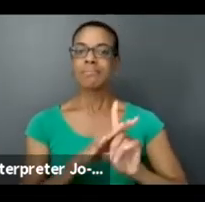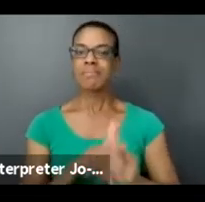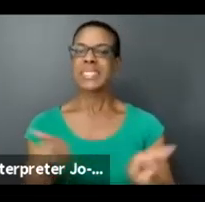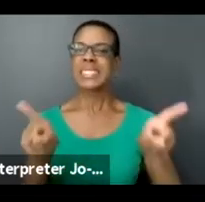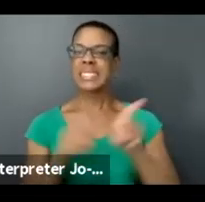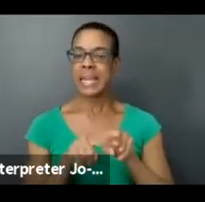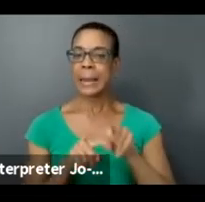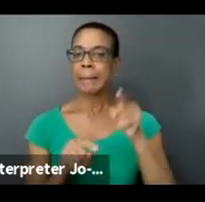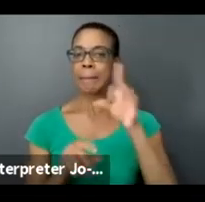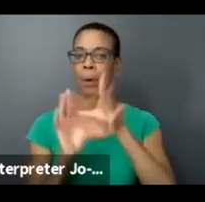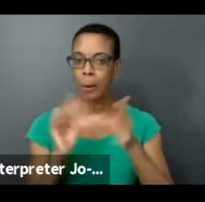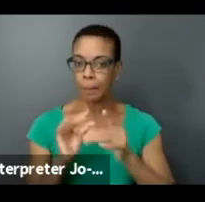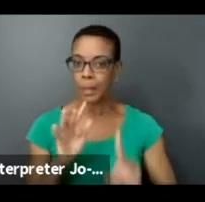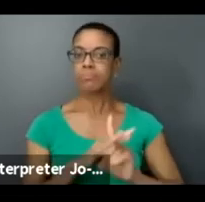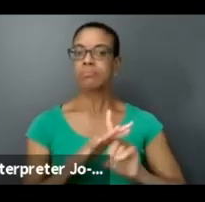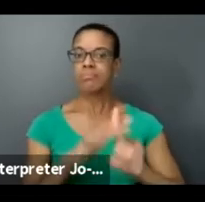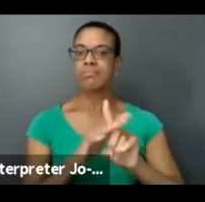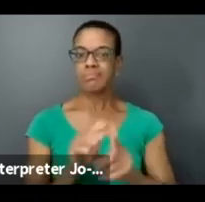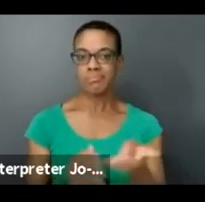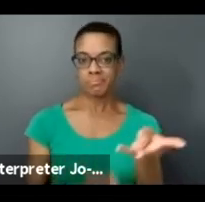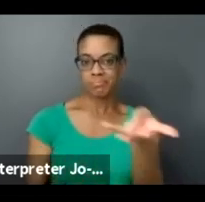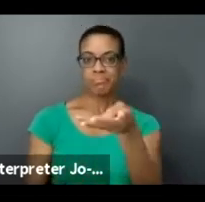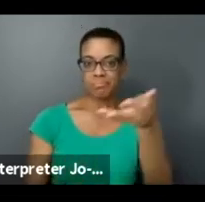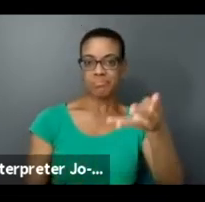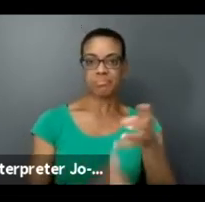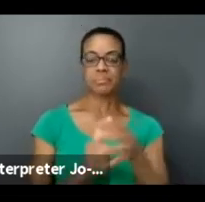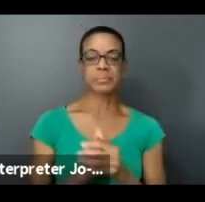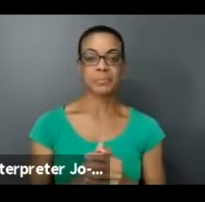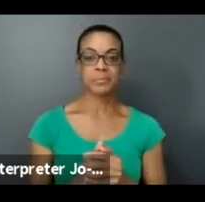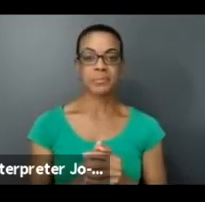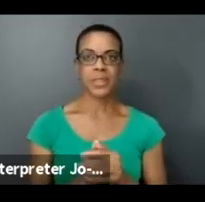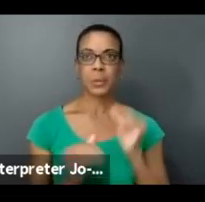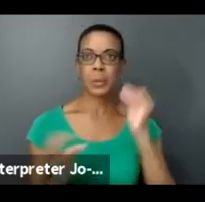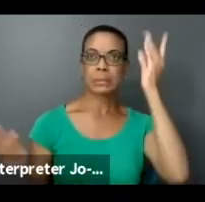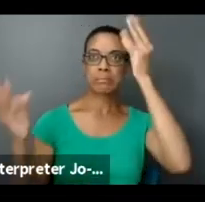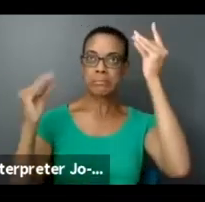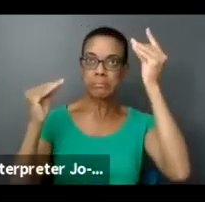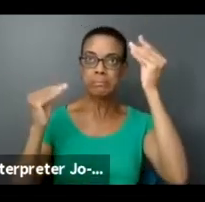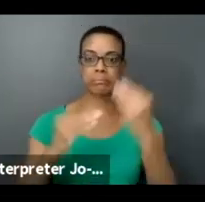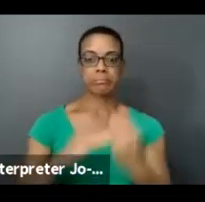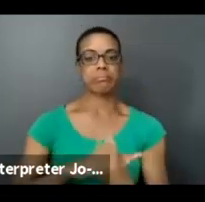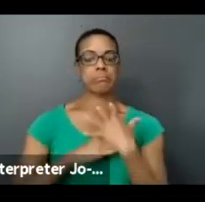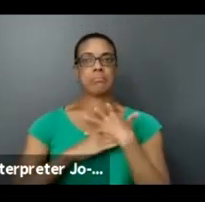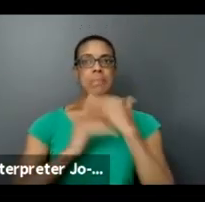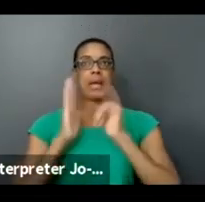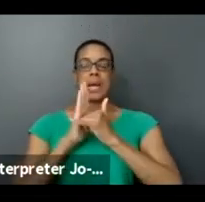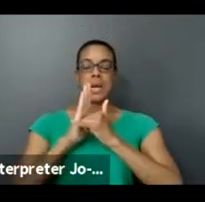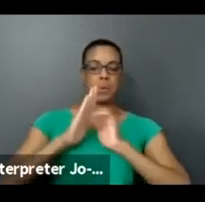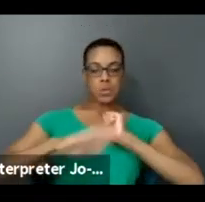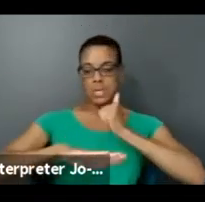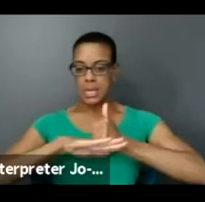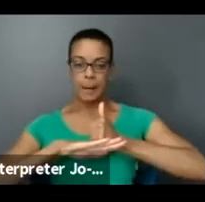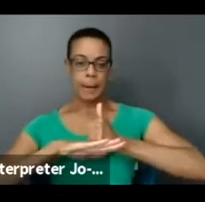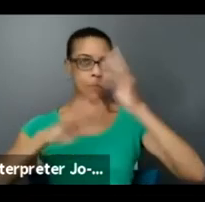And this really informed our thinking about creating these supports and how to implement these supports as well.